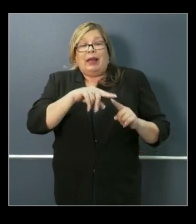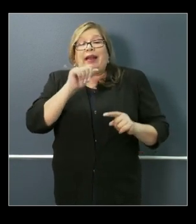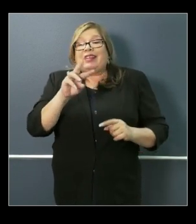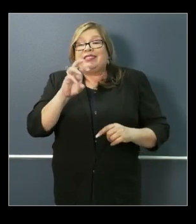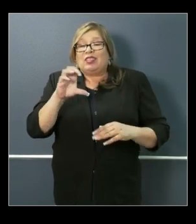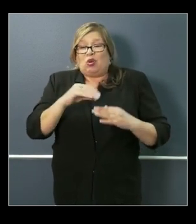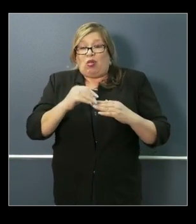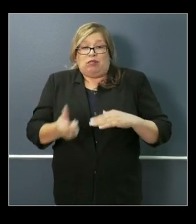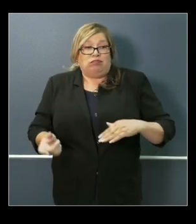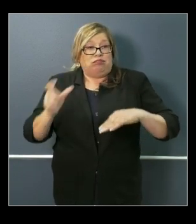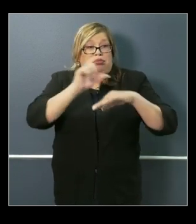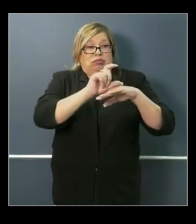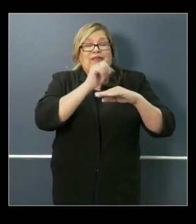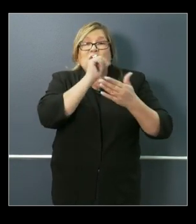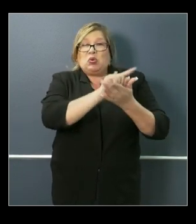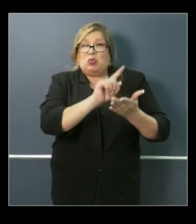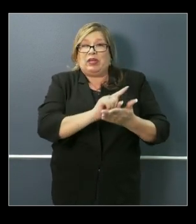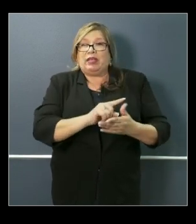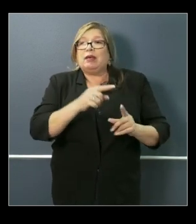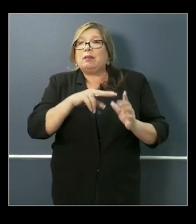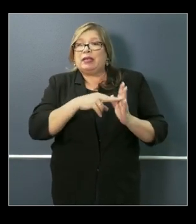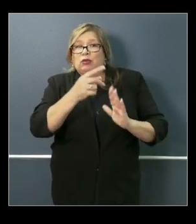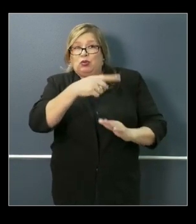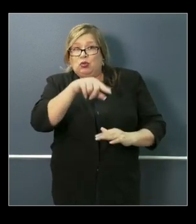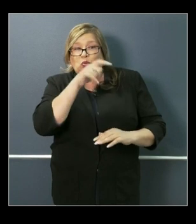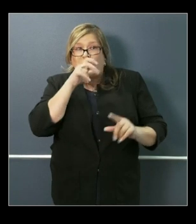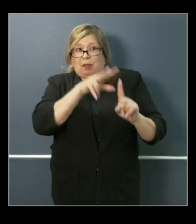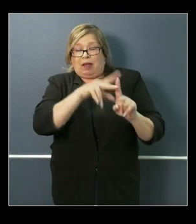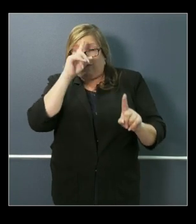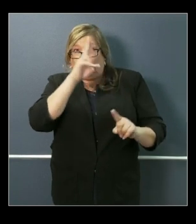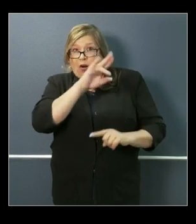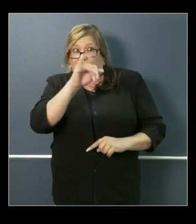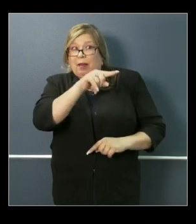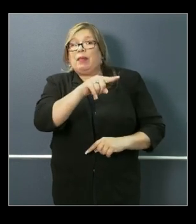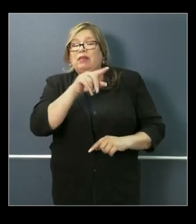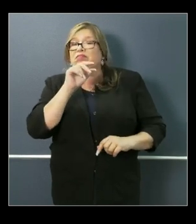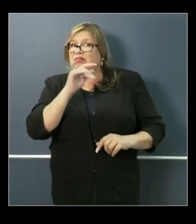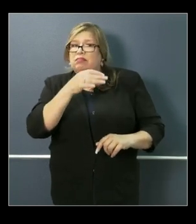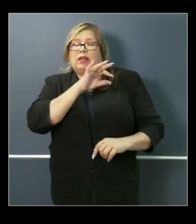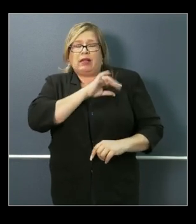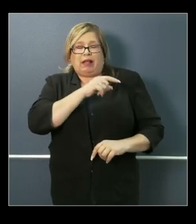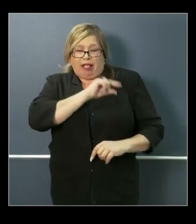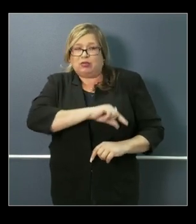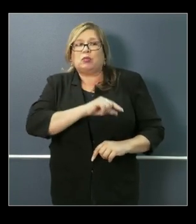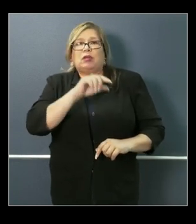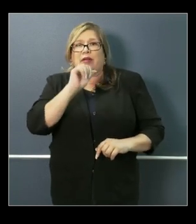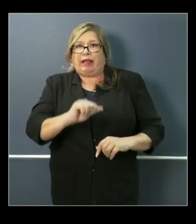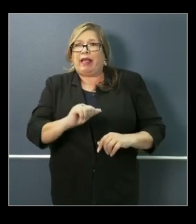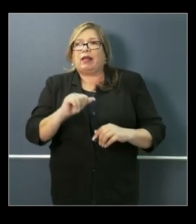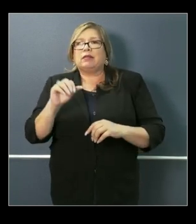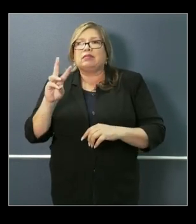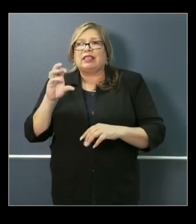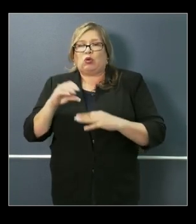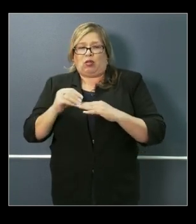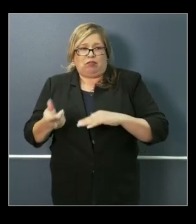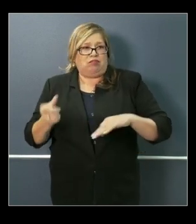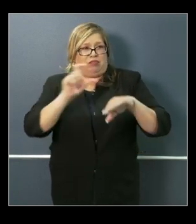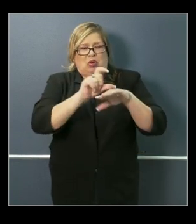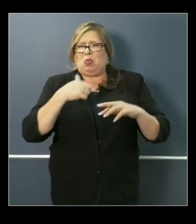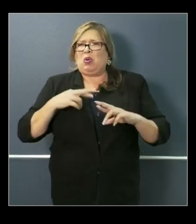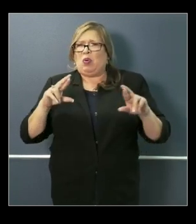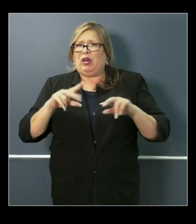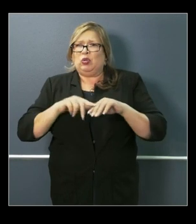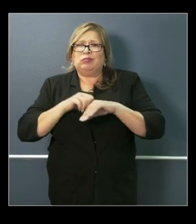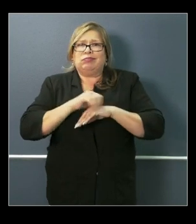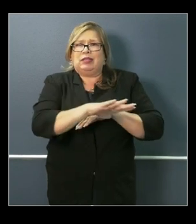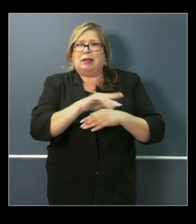that people who are applying for unemployment insurance will be eligible for. And we have been gearing up and are ready to get those payments out